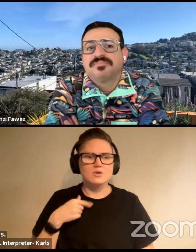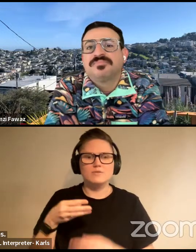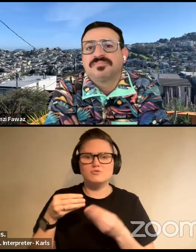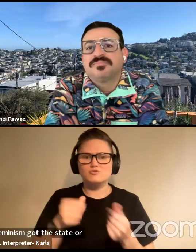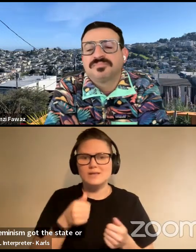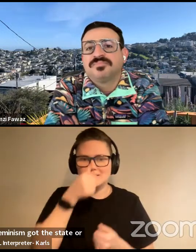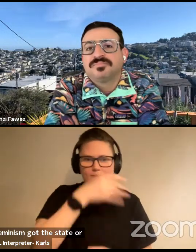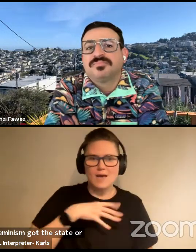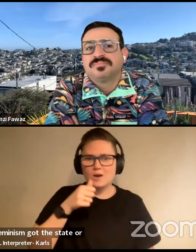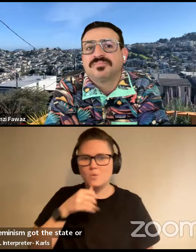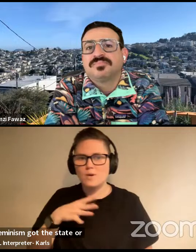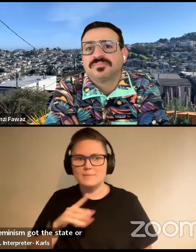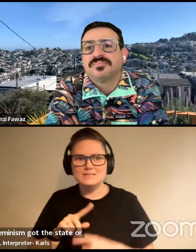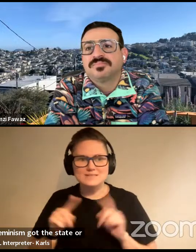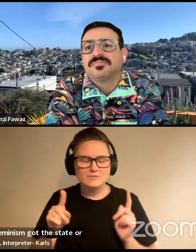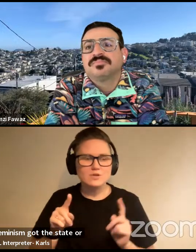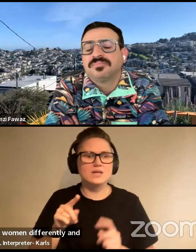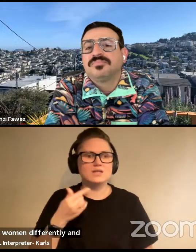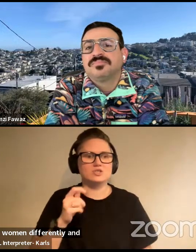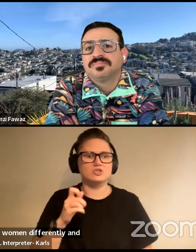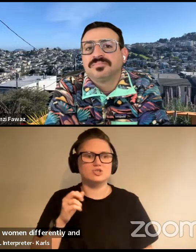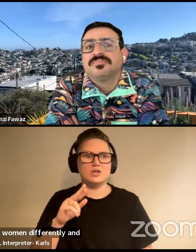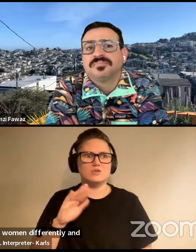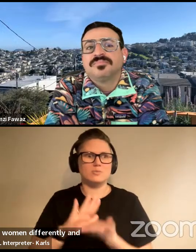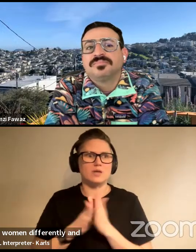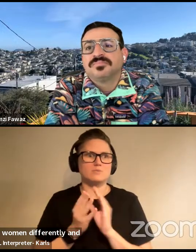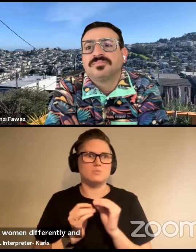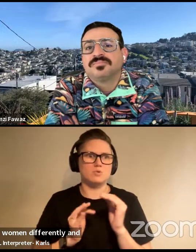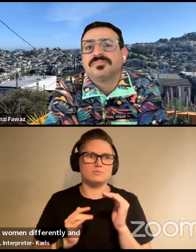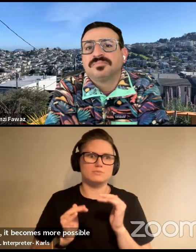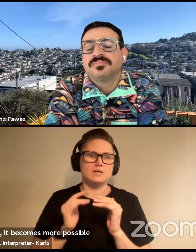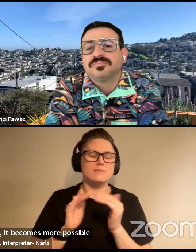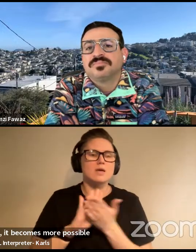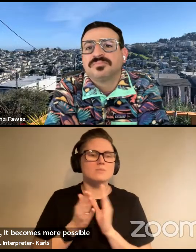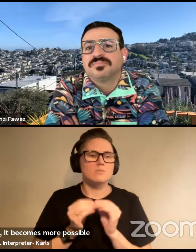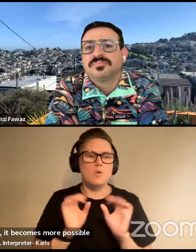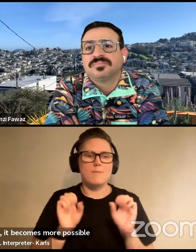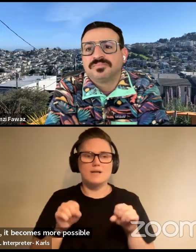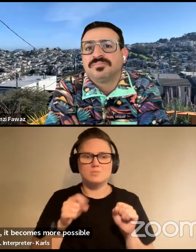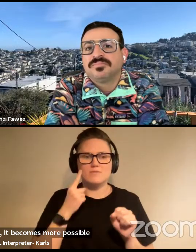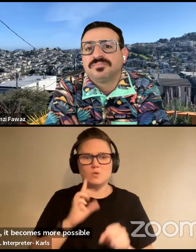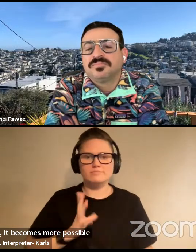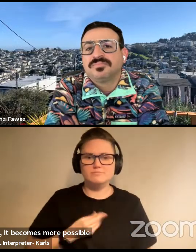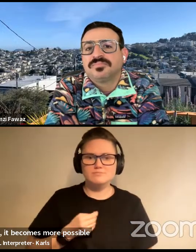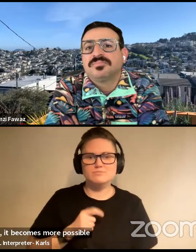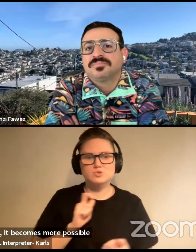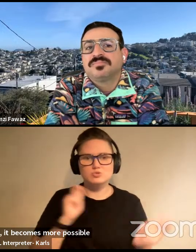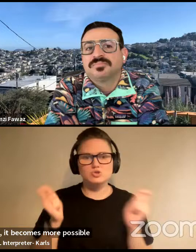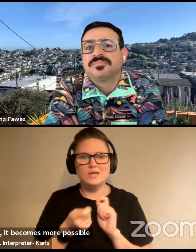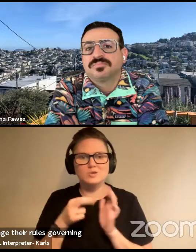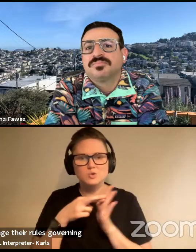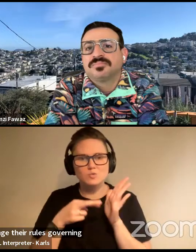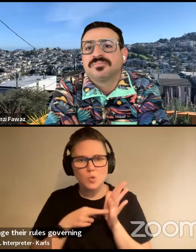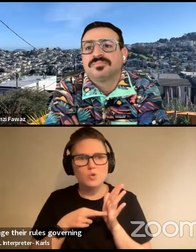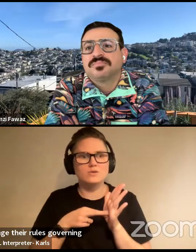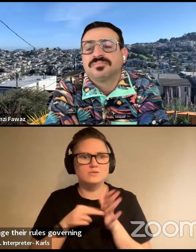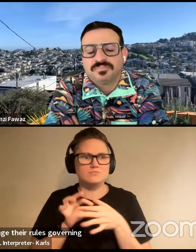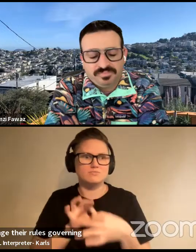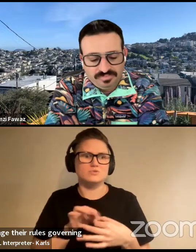and gender becomes decommissioned, it becomes more possible for transgender people to change our rules governing sex classification. So